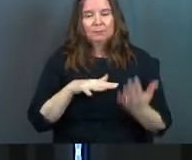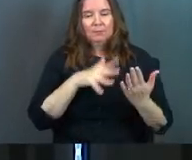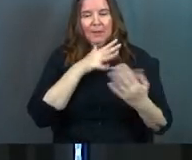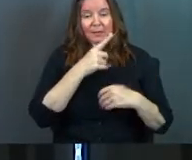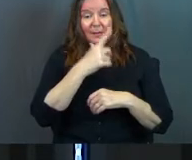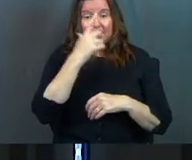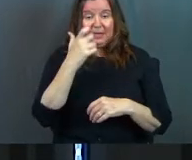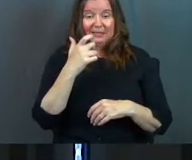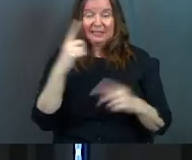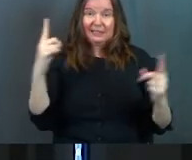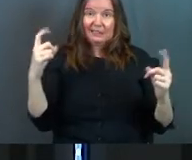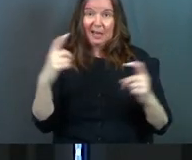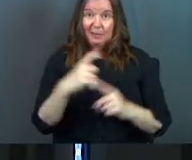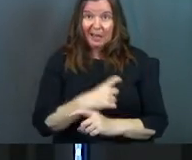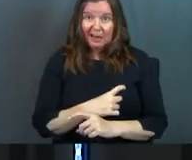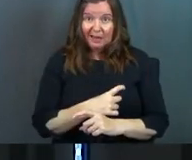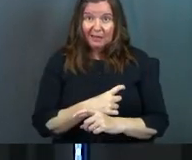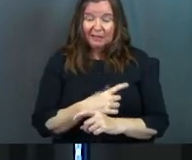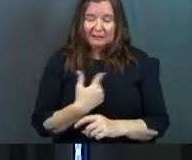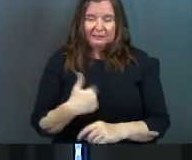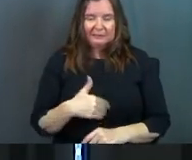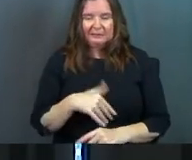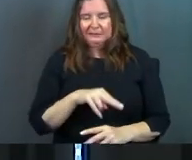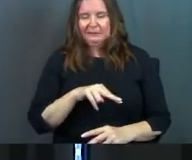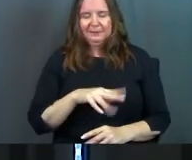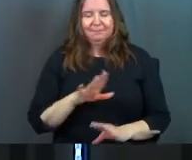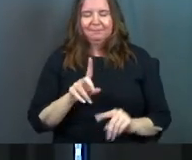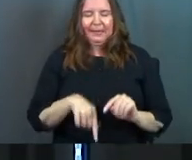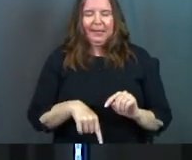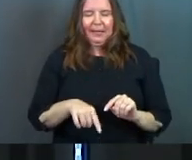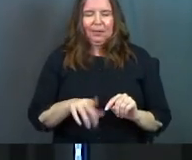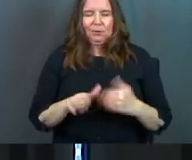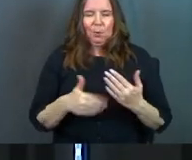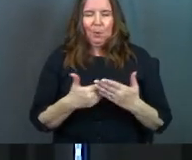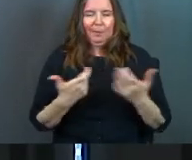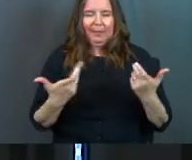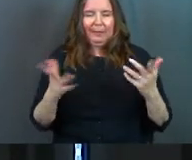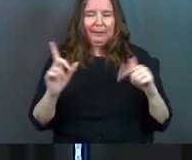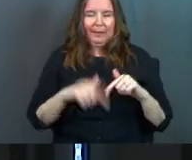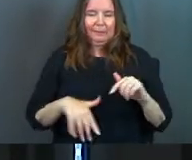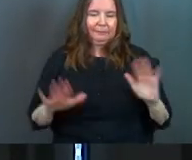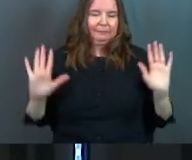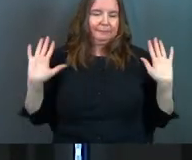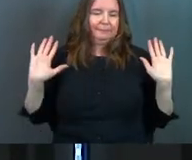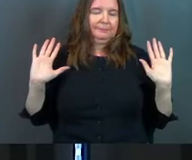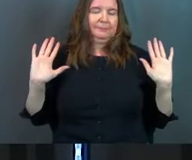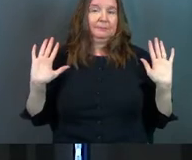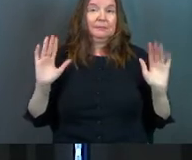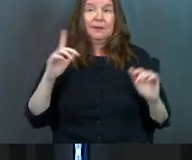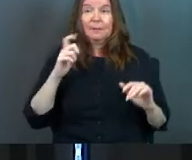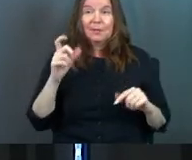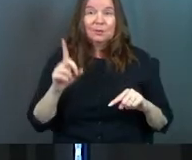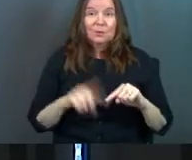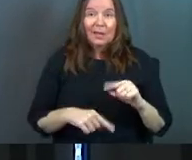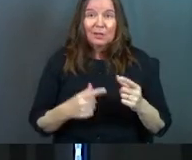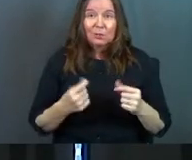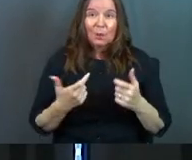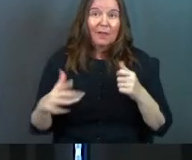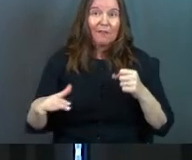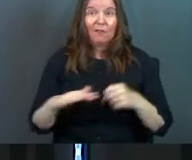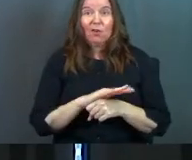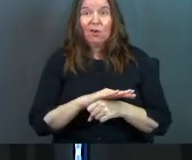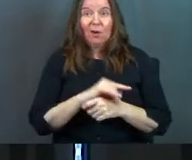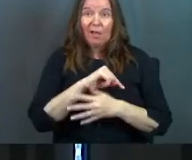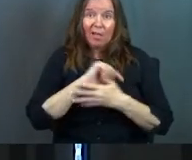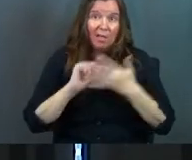Day and because it's complicated, we're like, I can't do the whole big thing. And because you can't do the